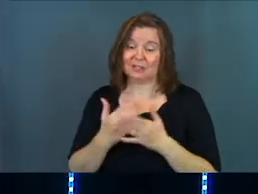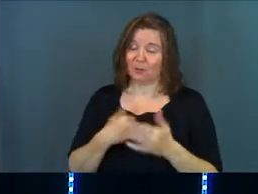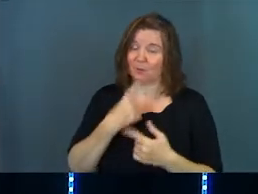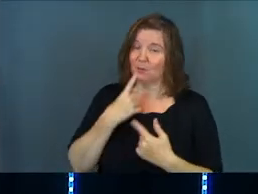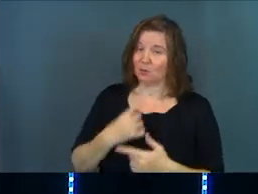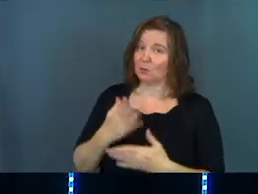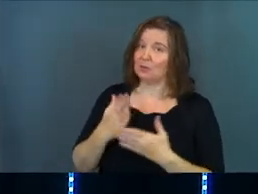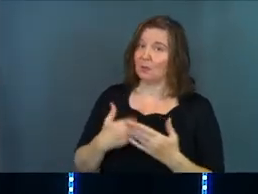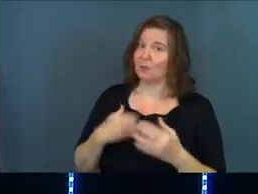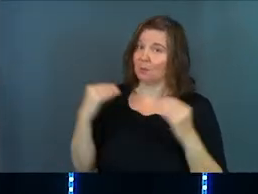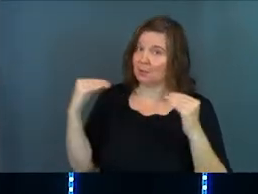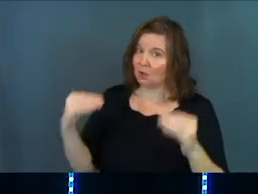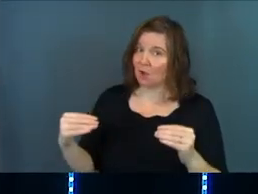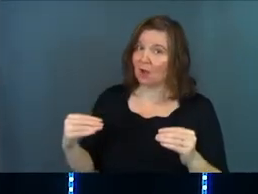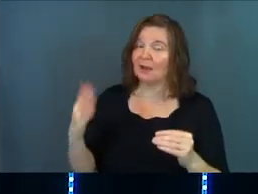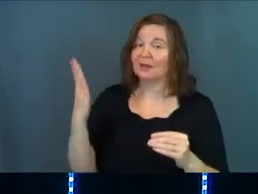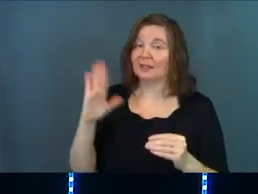have been told, some of you have been taught God's boring.